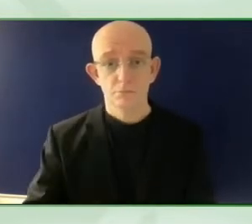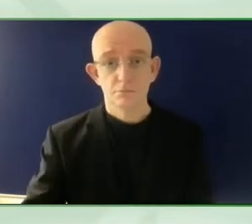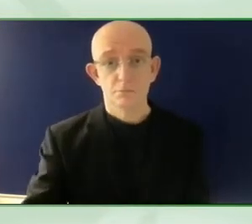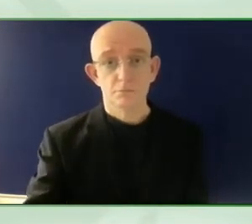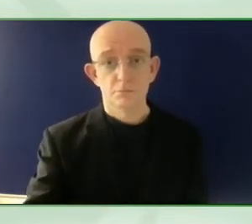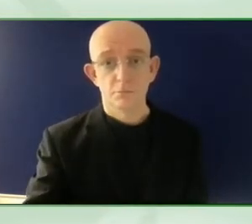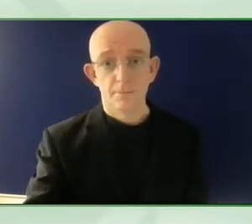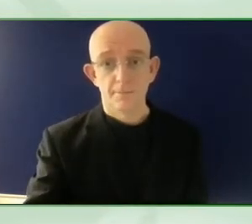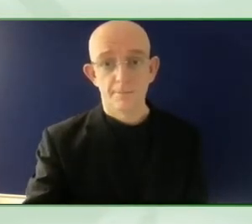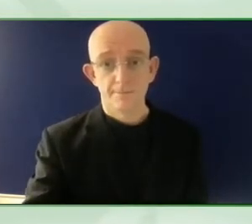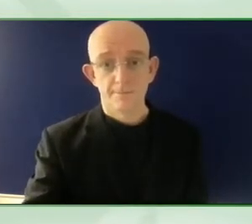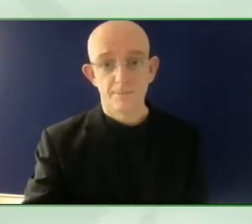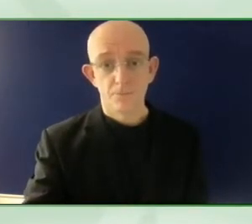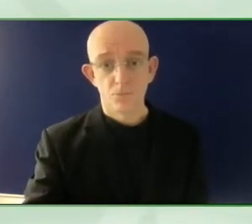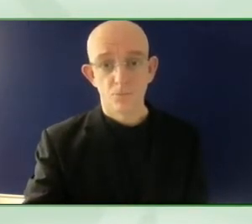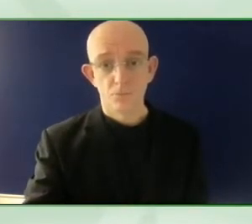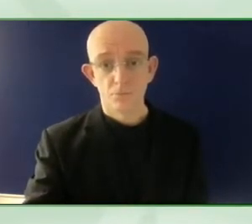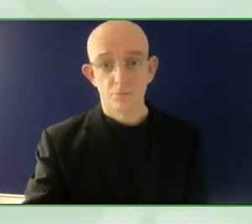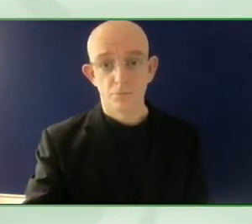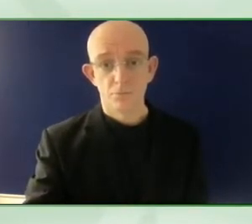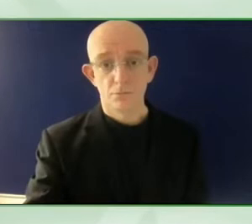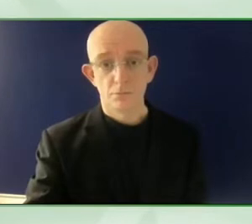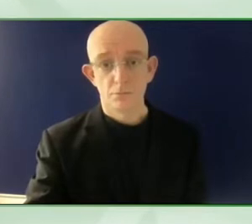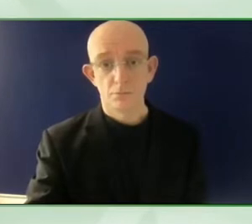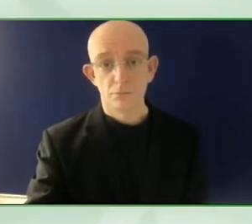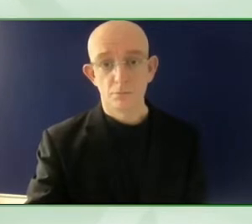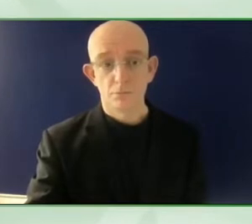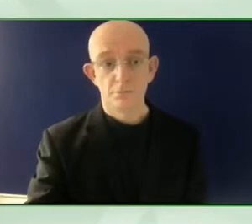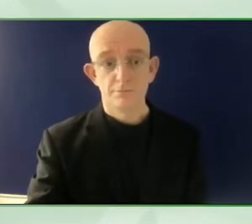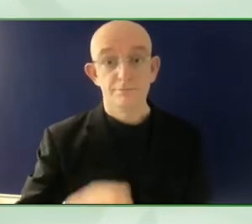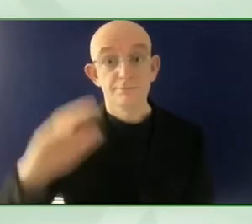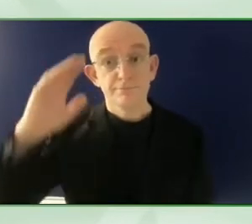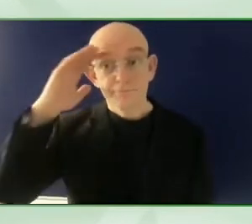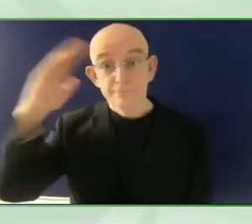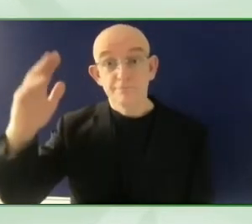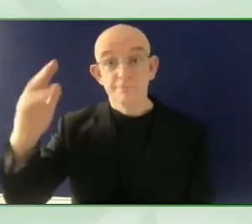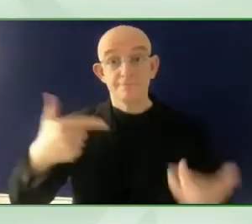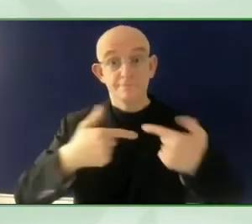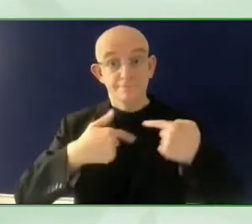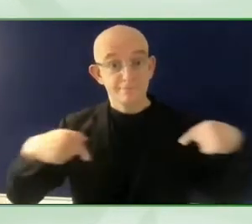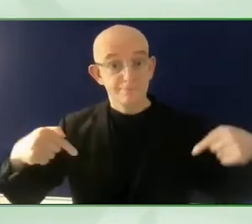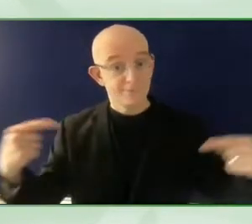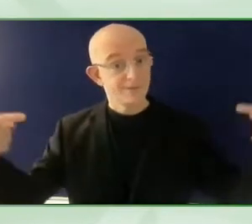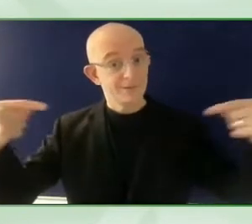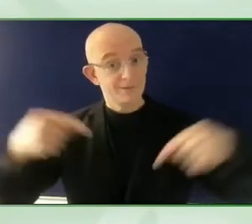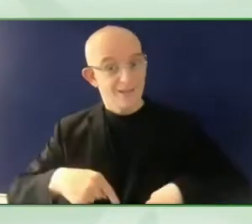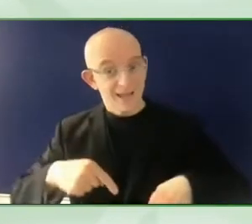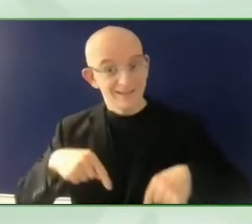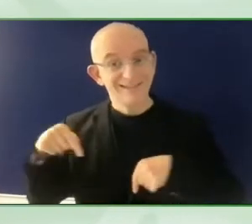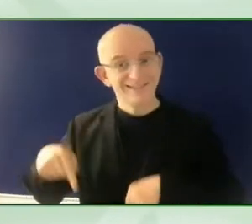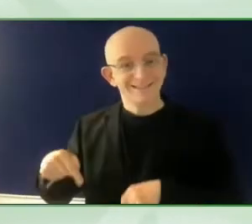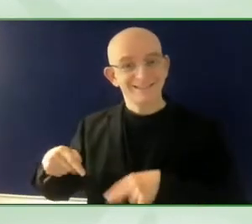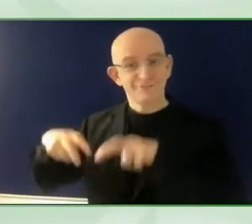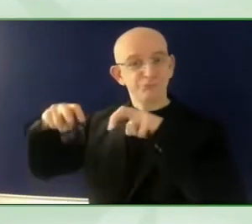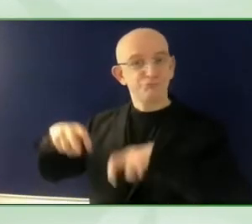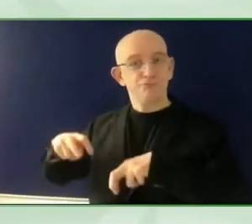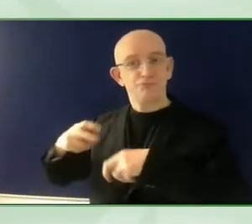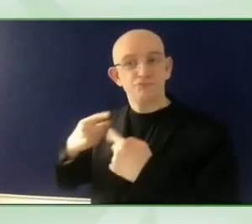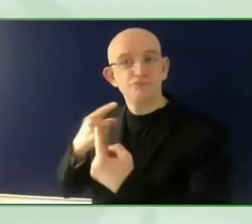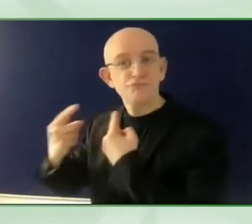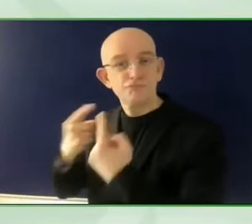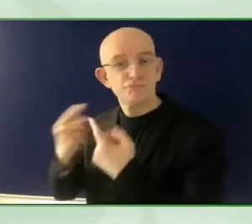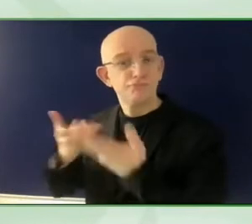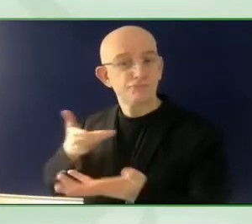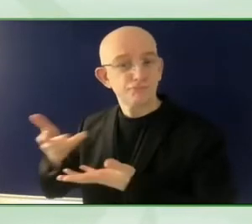Jose Viehrer from the IDA and especially from his role and in his